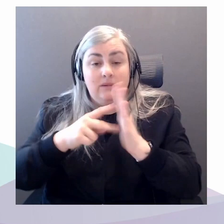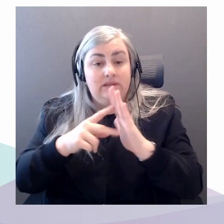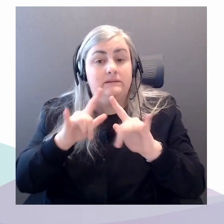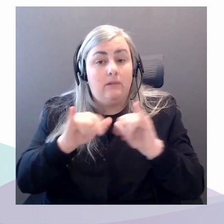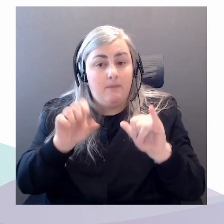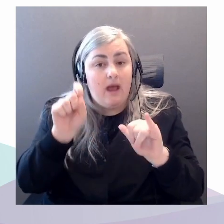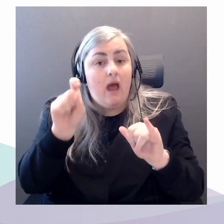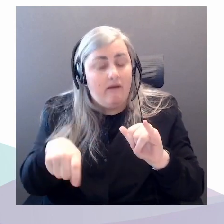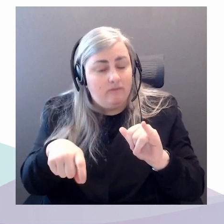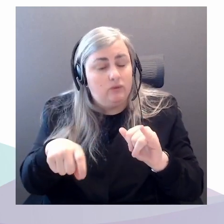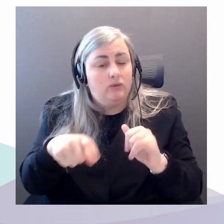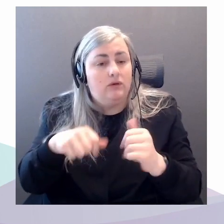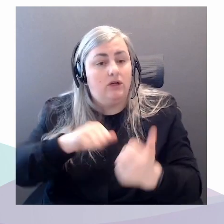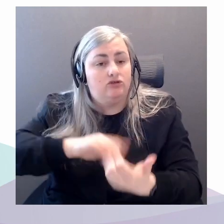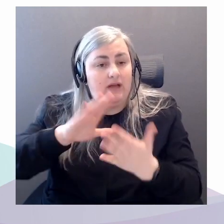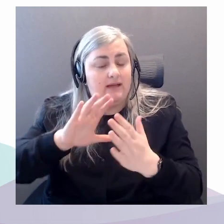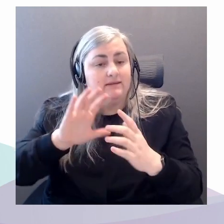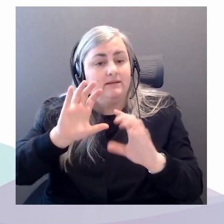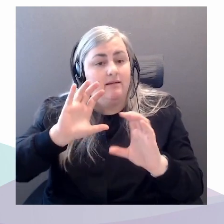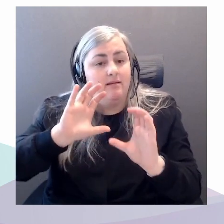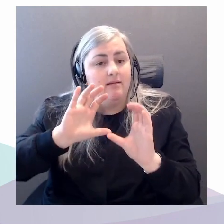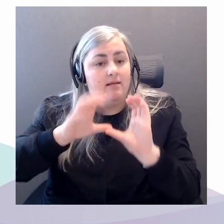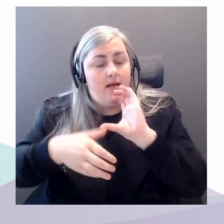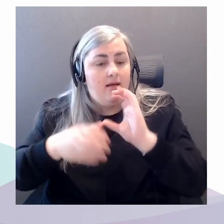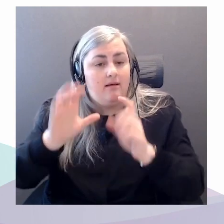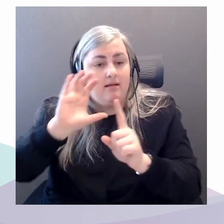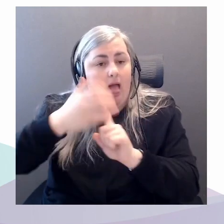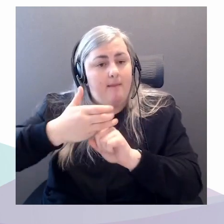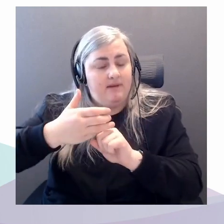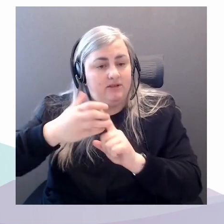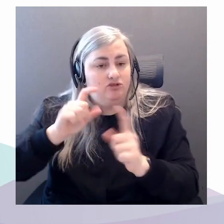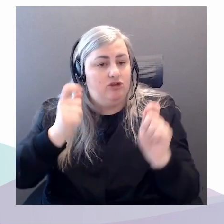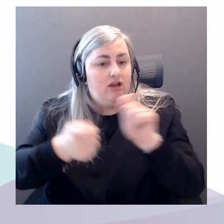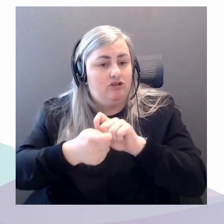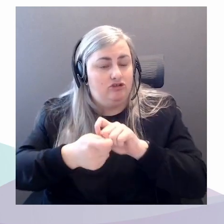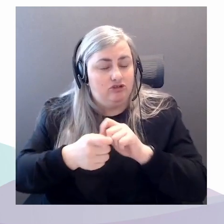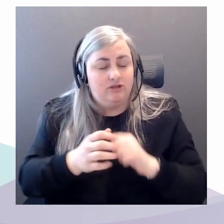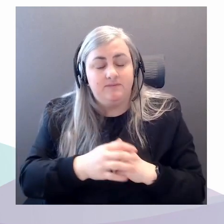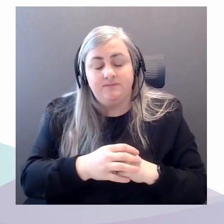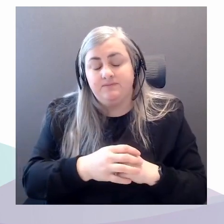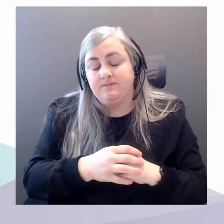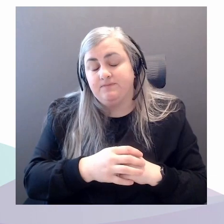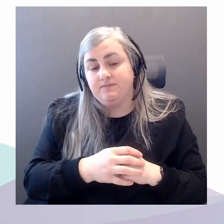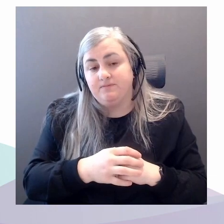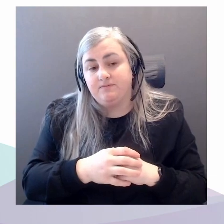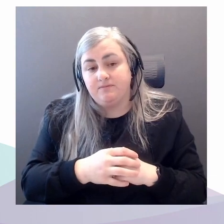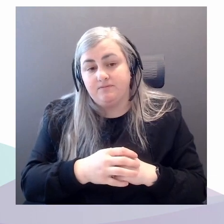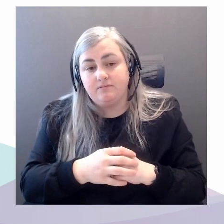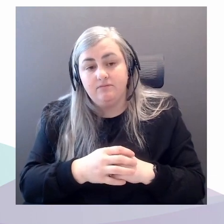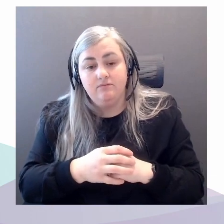reverse is not true. If we decarbonize, it won't really do anything for all of these injustices. We have to think about them simultaneously.